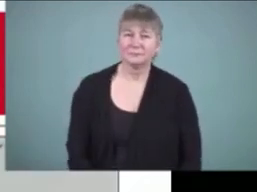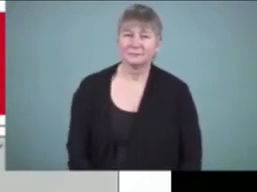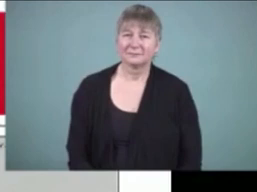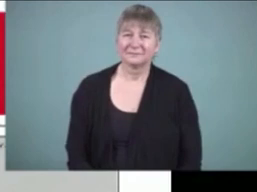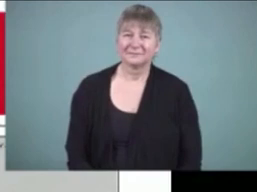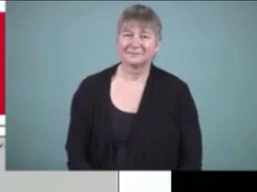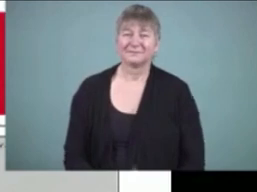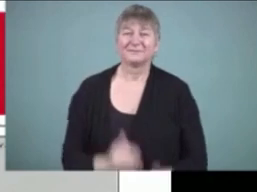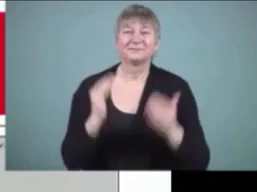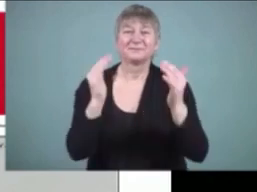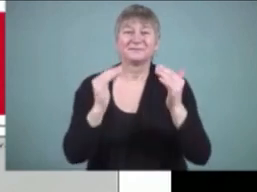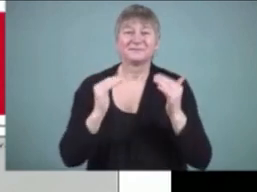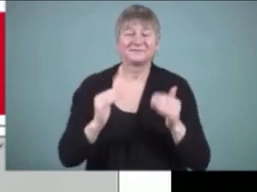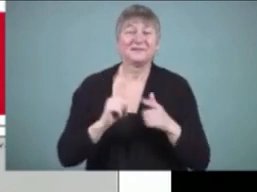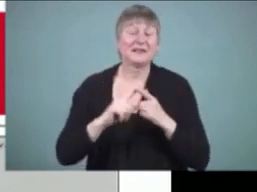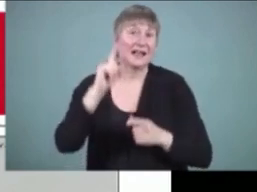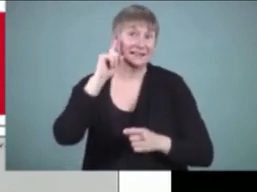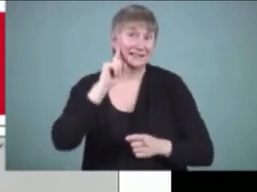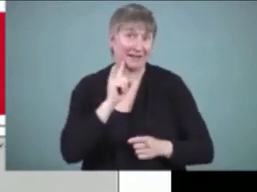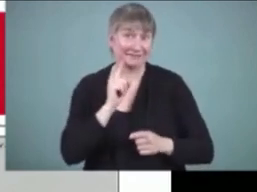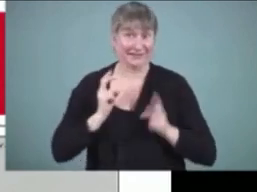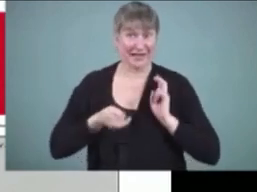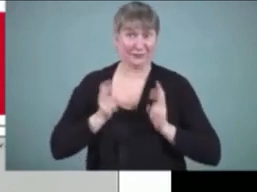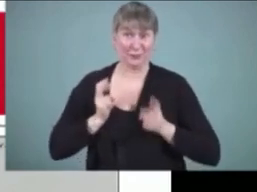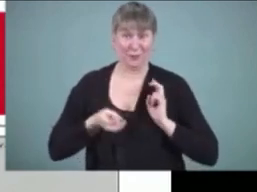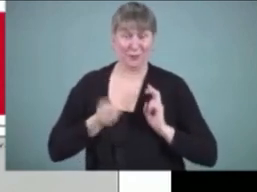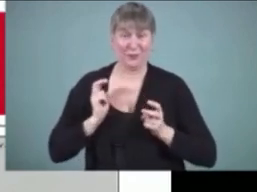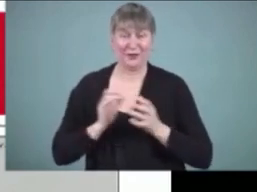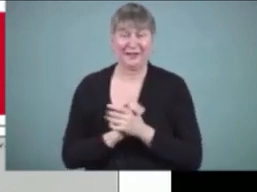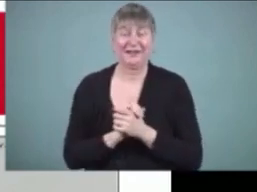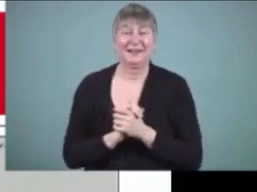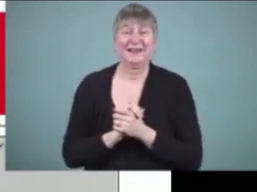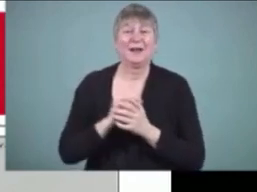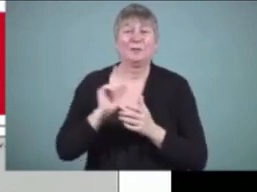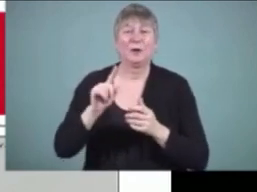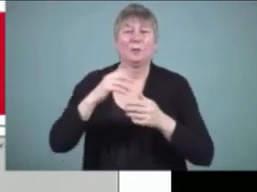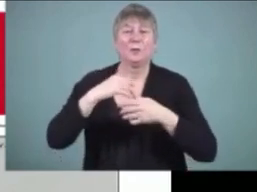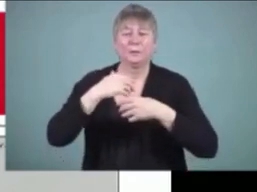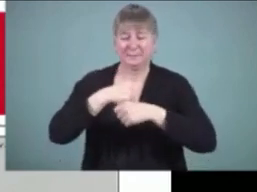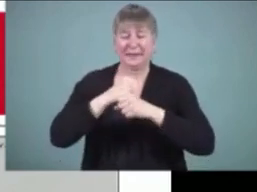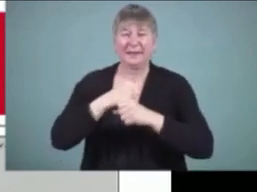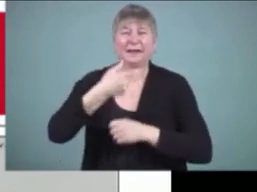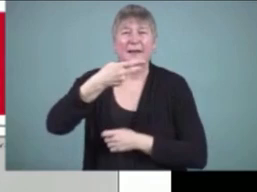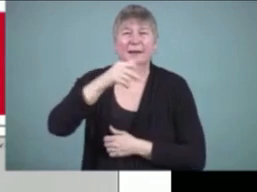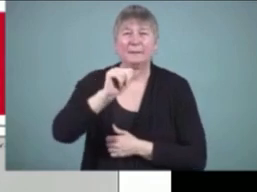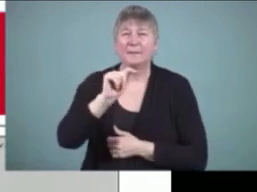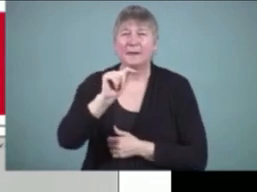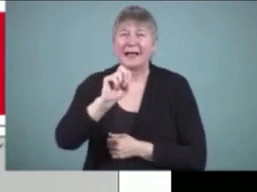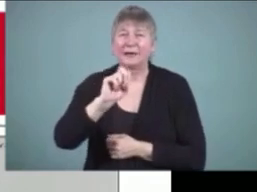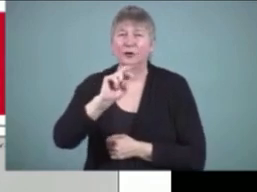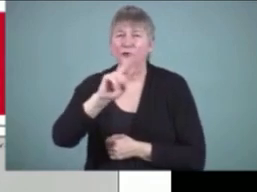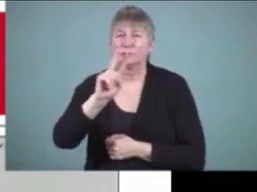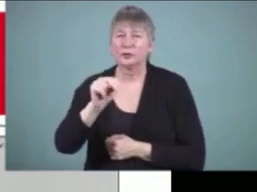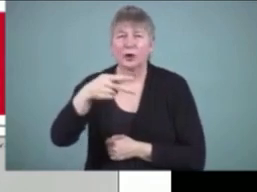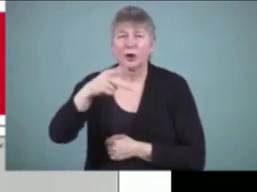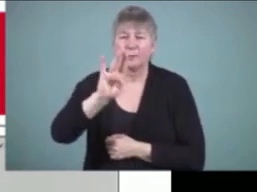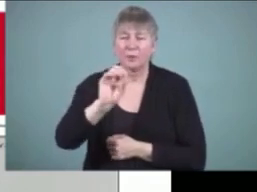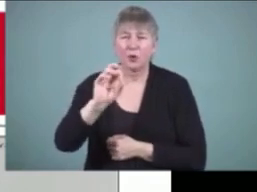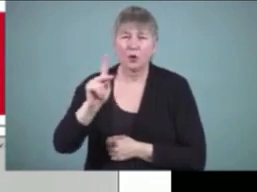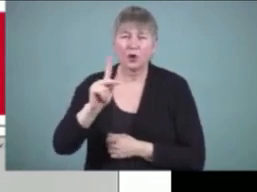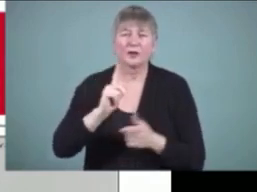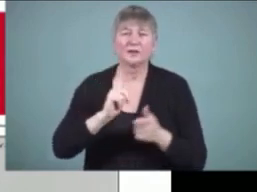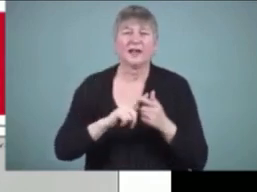Deaf dinosaurs. This came from doing a pattern book where we talked about exciting dinosaurs, ferocious